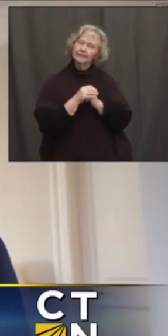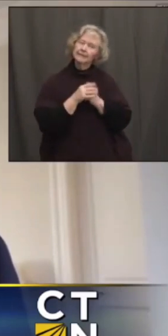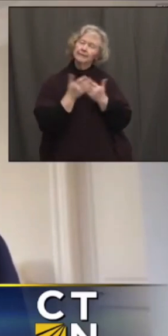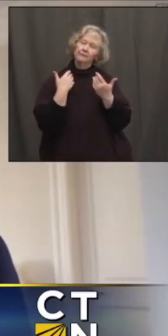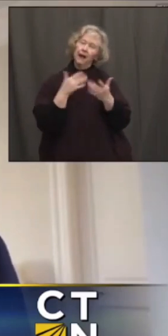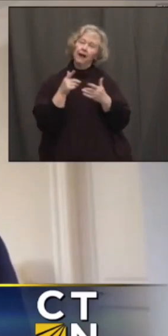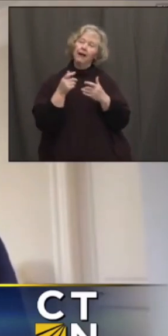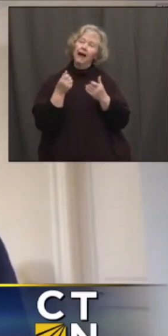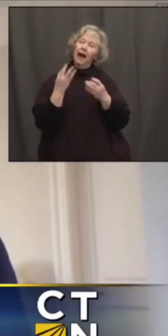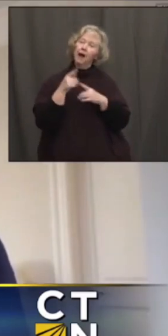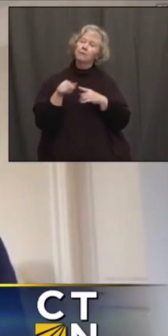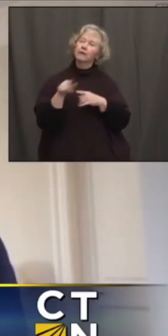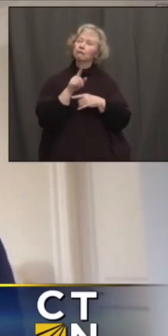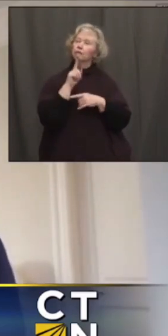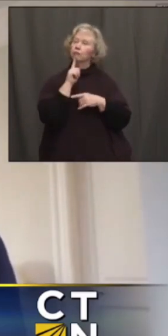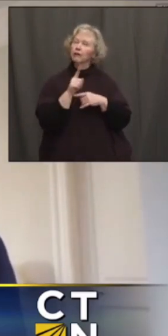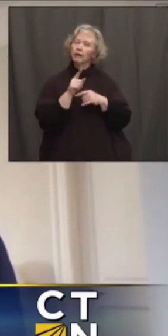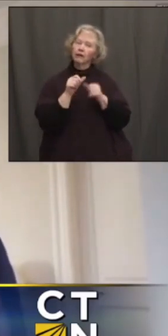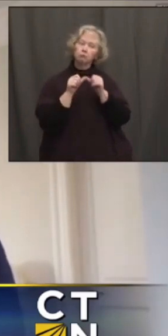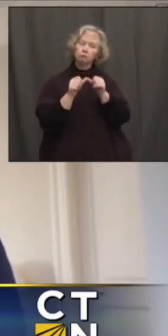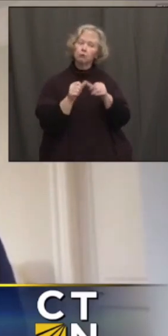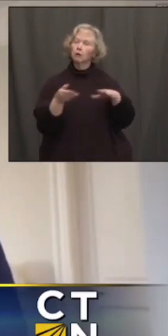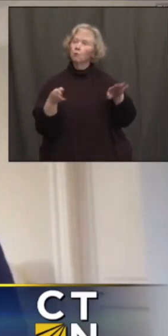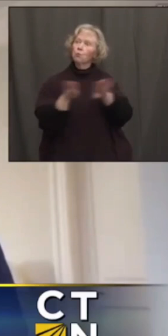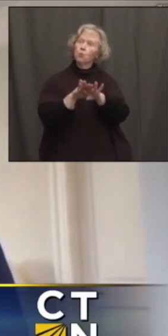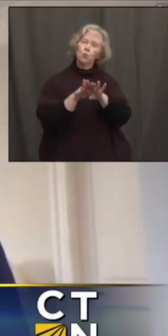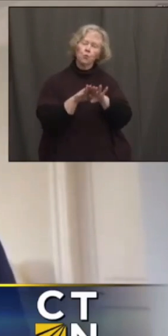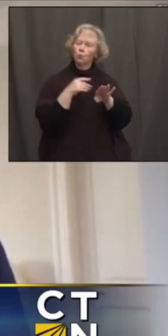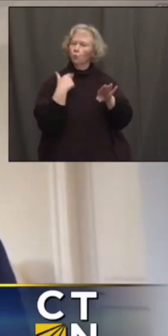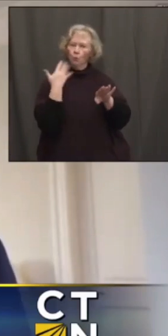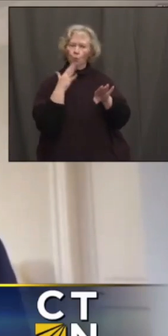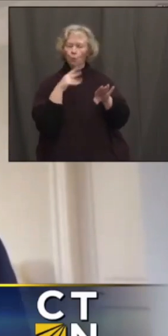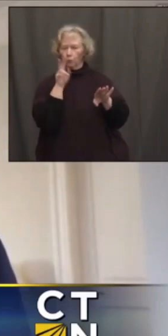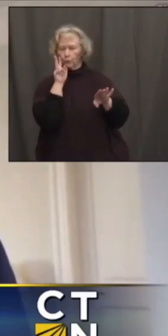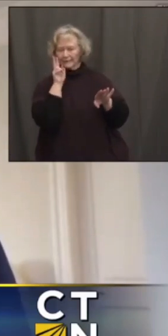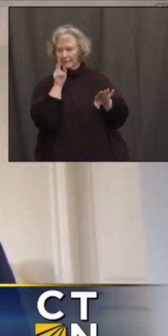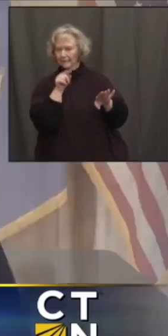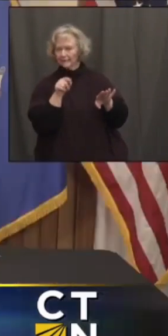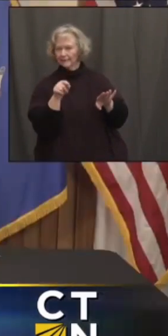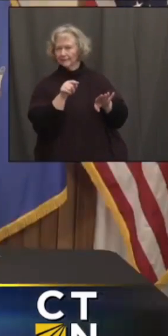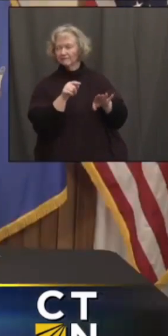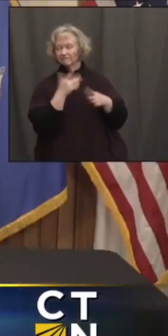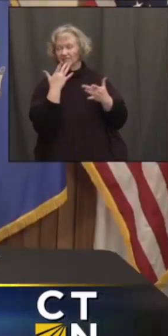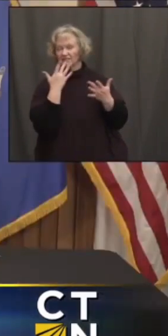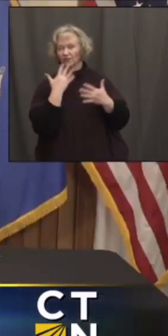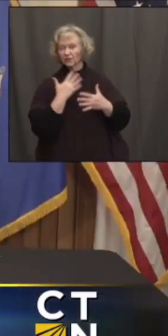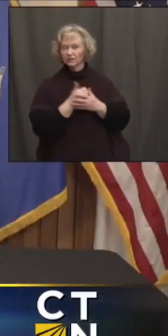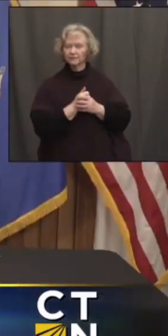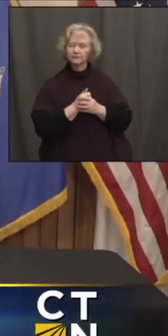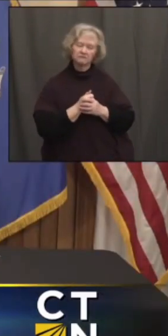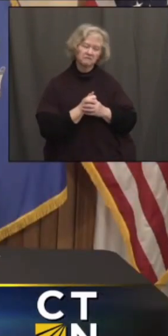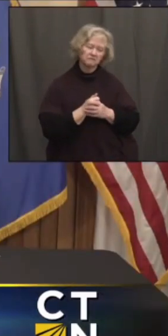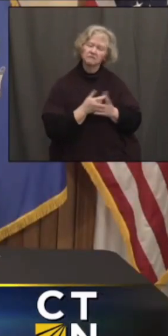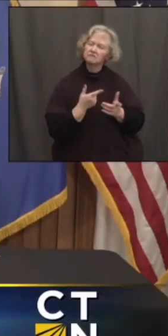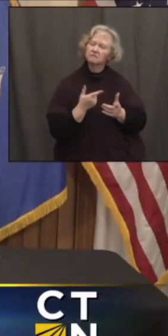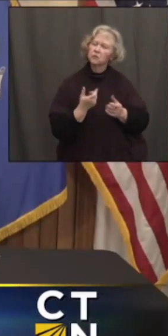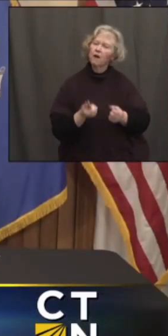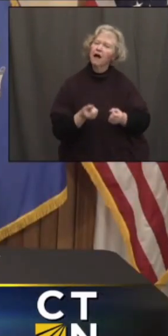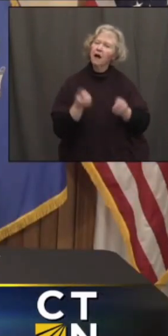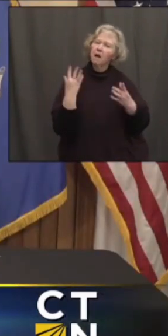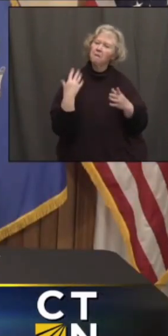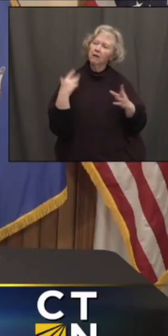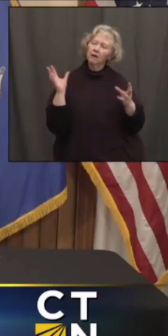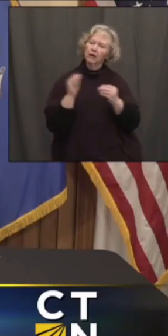closures until we're through COVID and we see who's reopened, and then we'll see who was not able to, unfortunately. So how many have stopped ordering food?